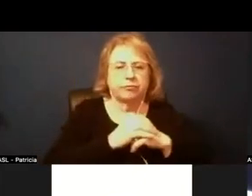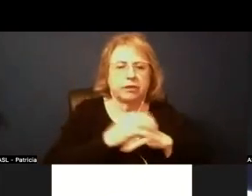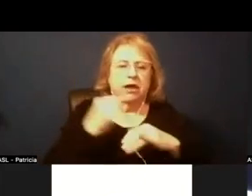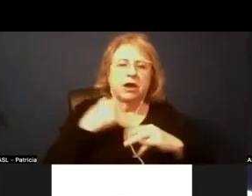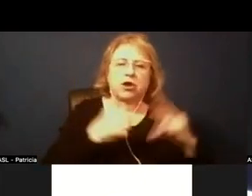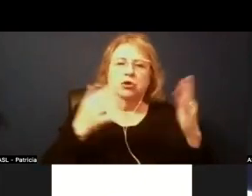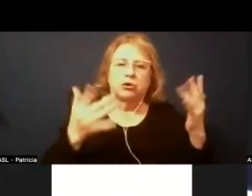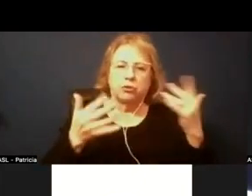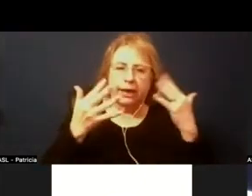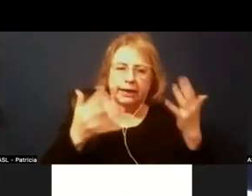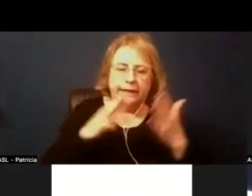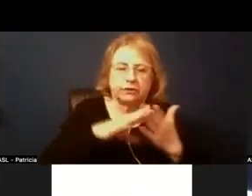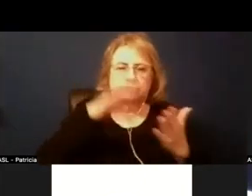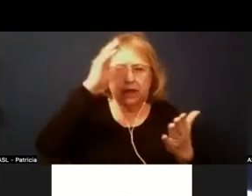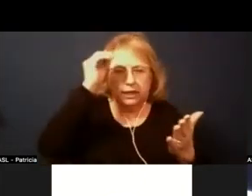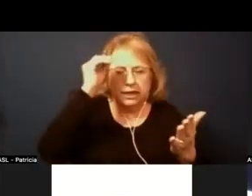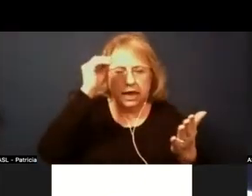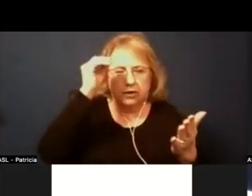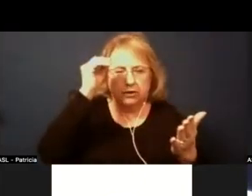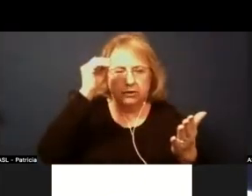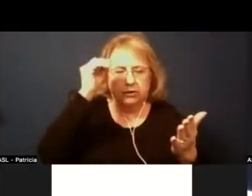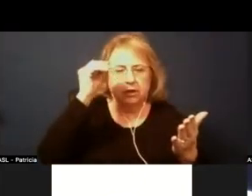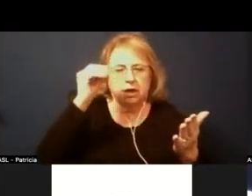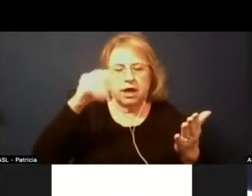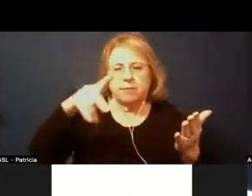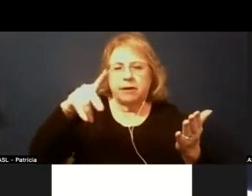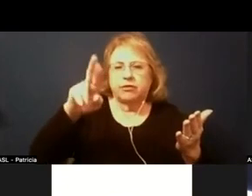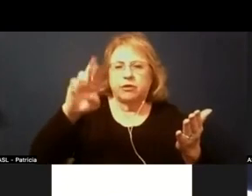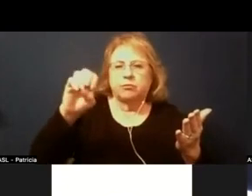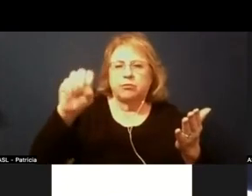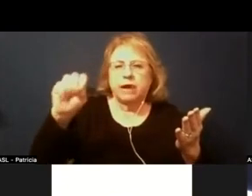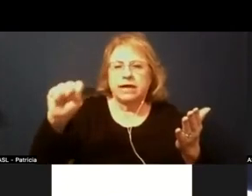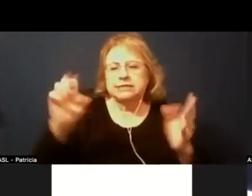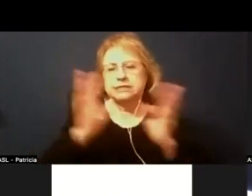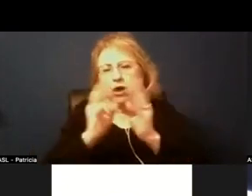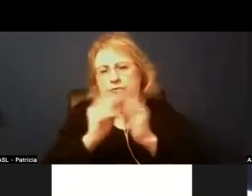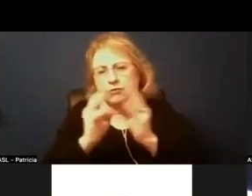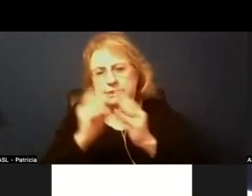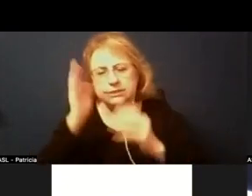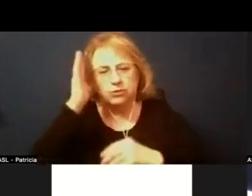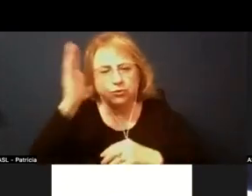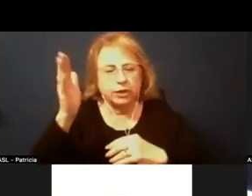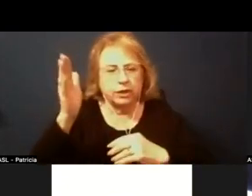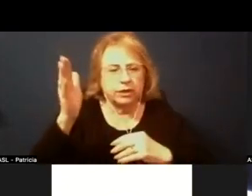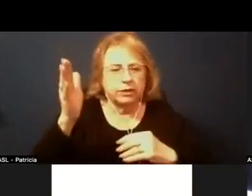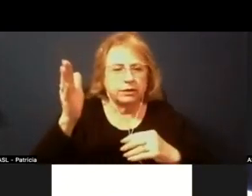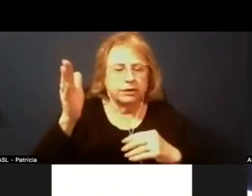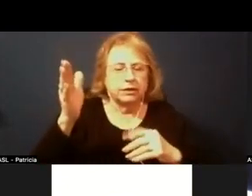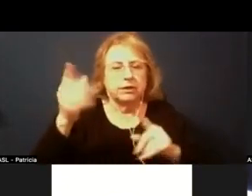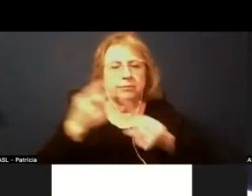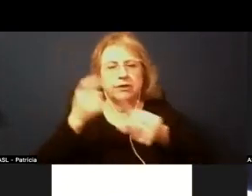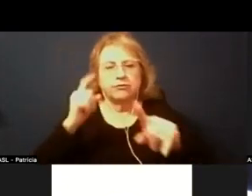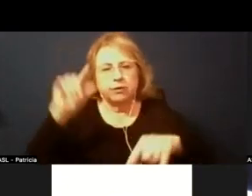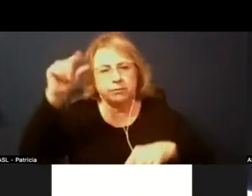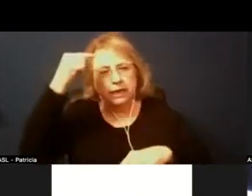waiting to find out what this press conference or information is going to come out from governor newsome